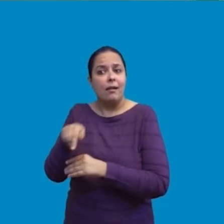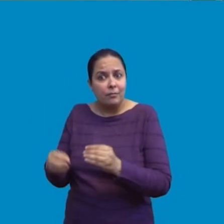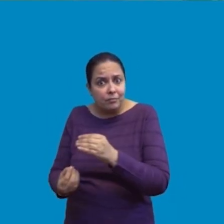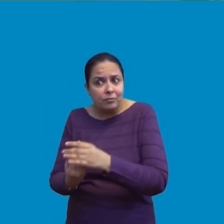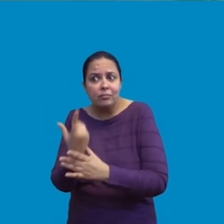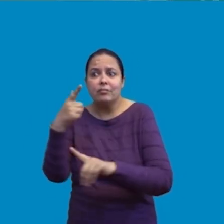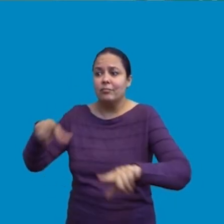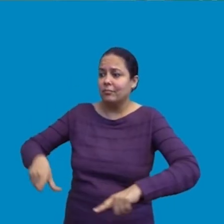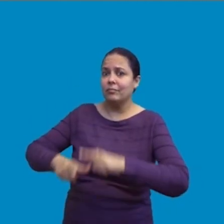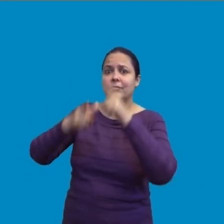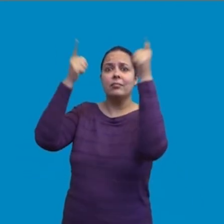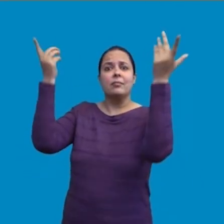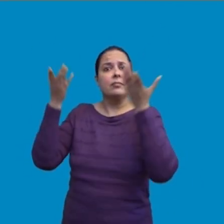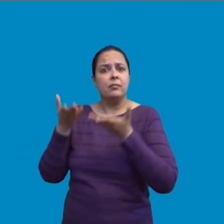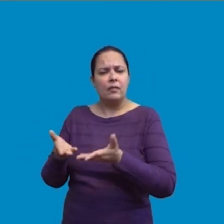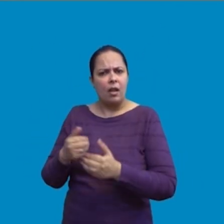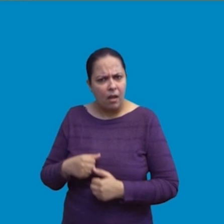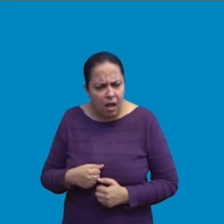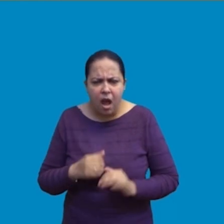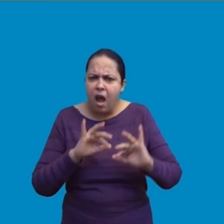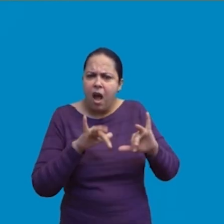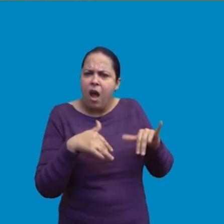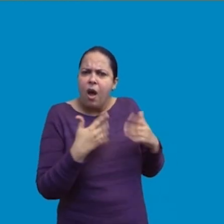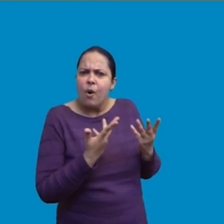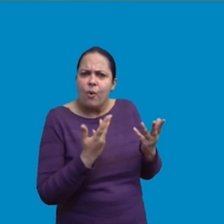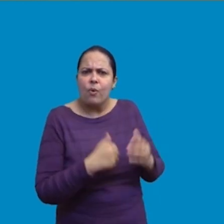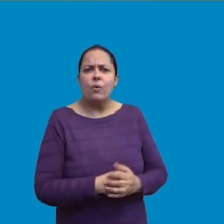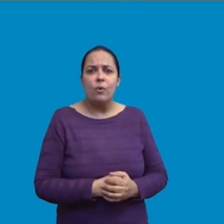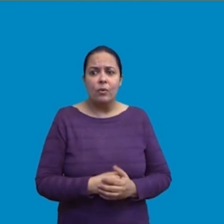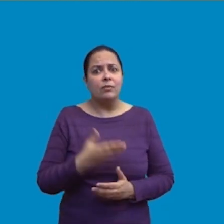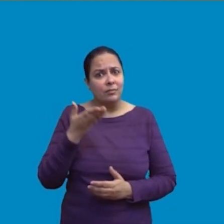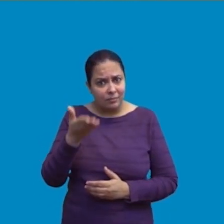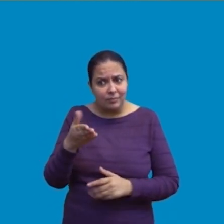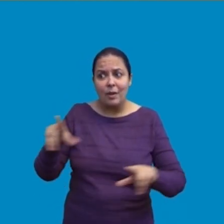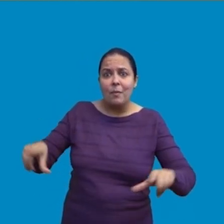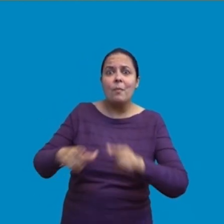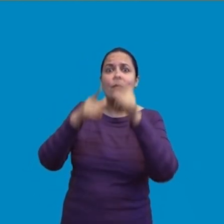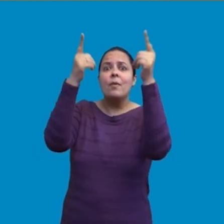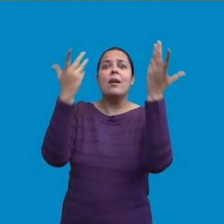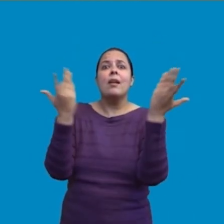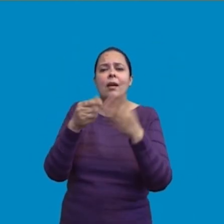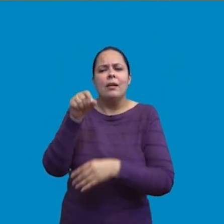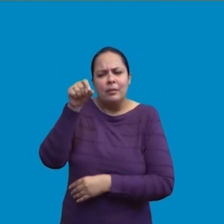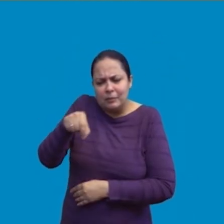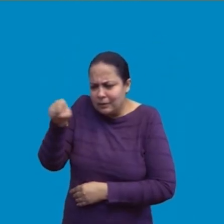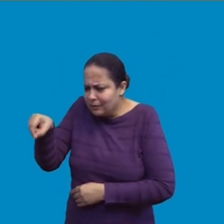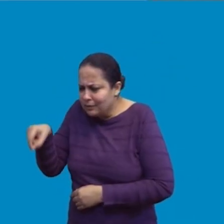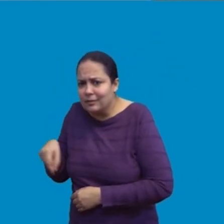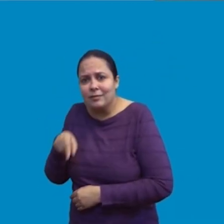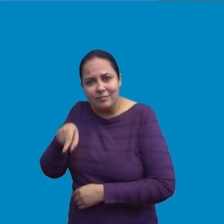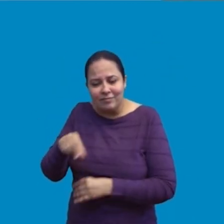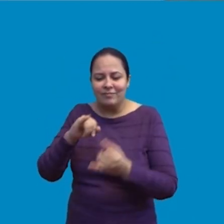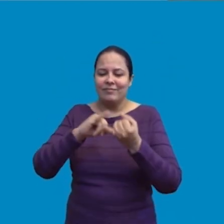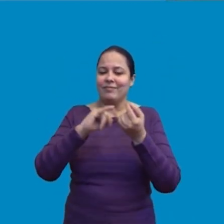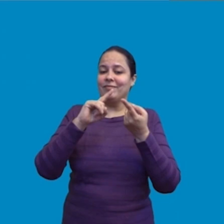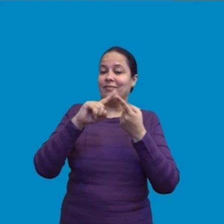is that possible? Don't you know that trees and plants grow out of these seeds?